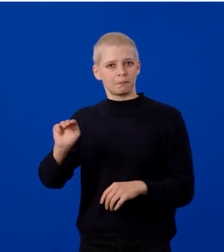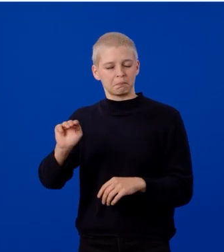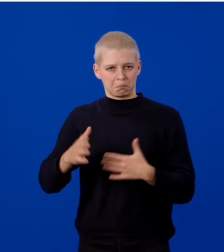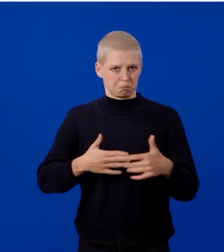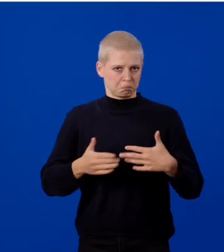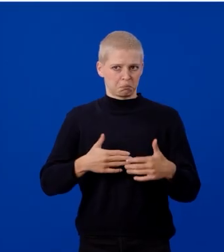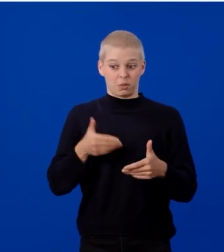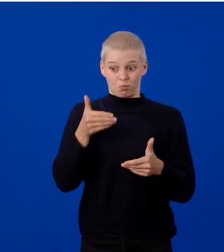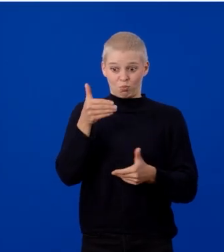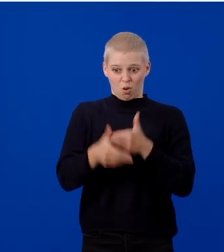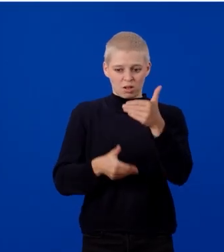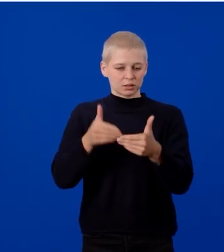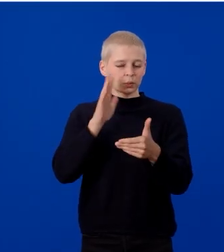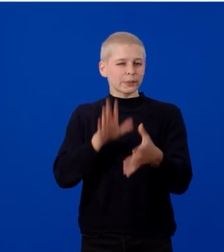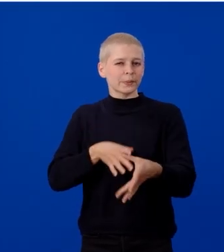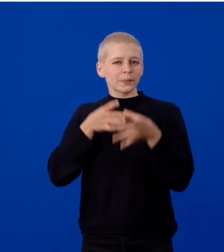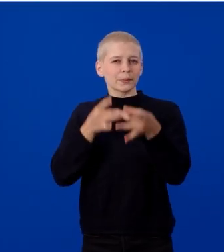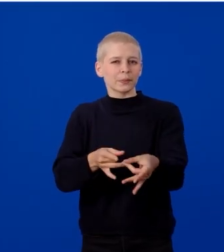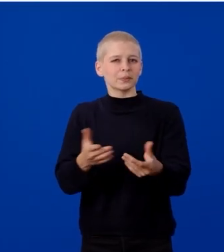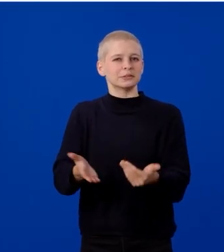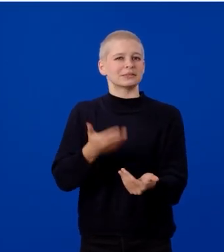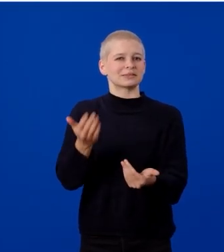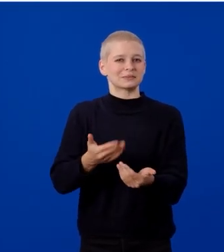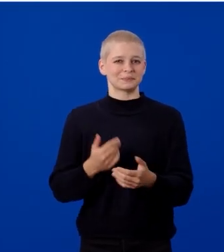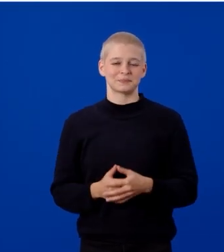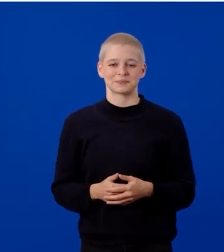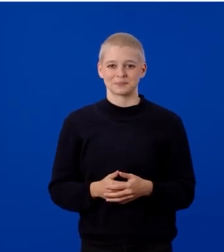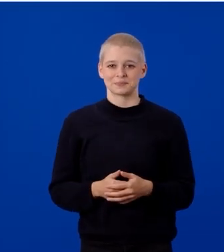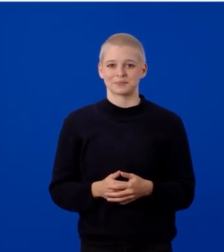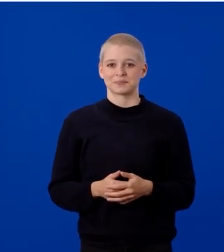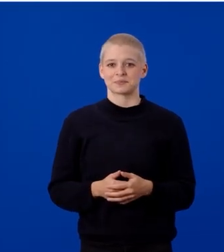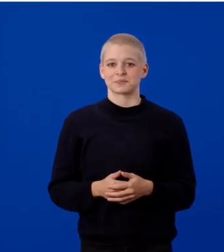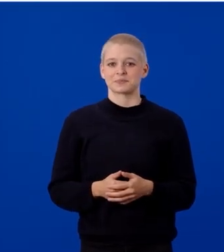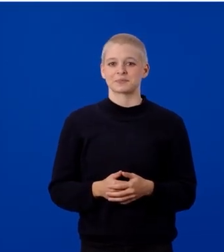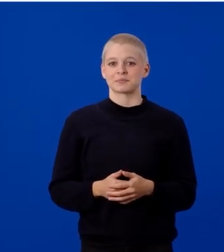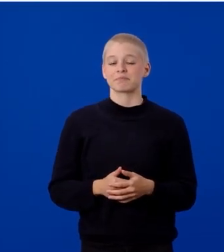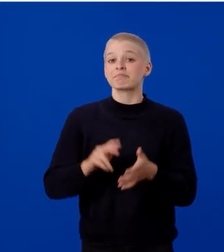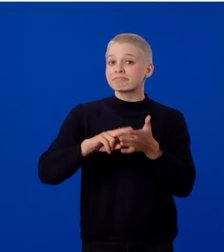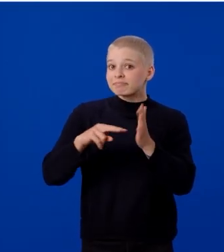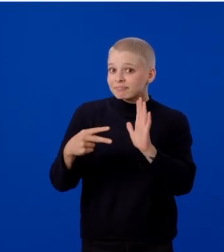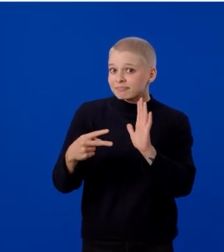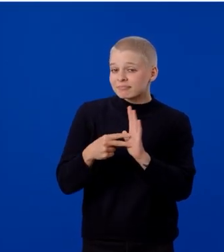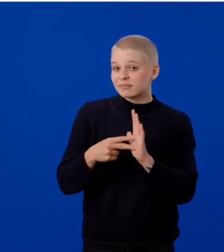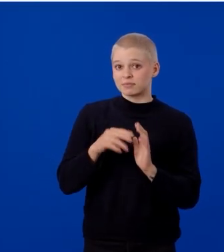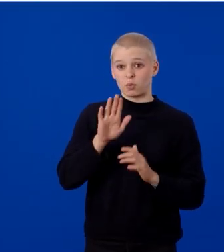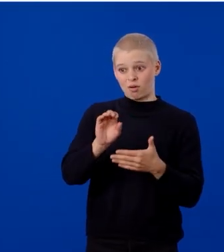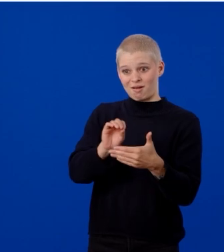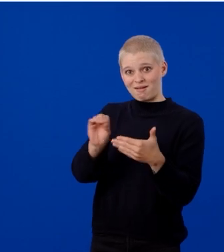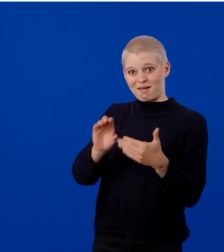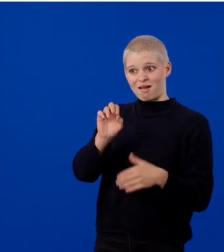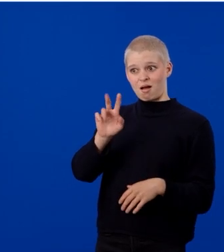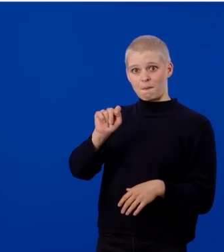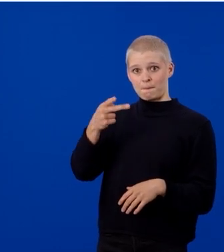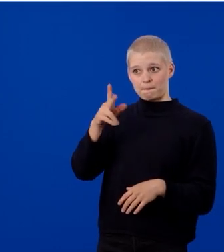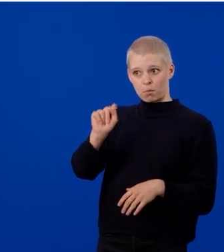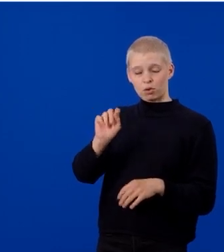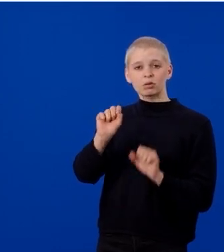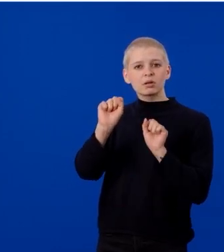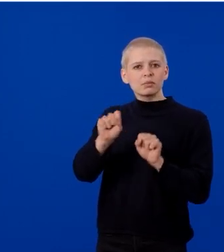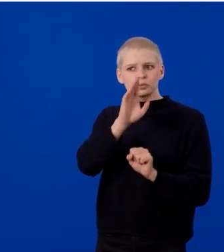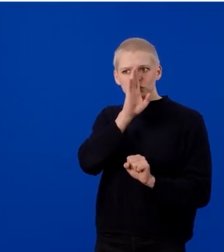process is streamlined. This means you can plug the outputs directly into